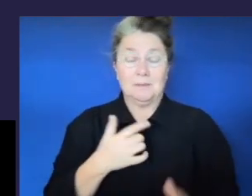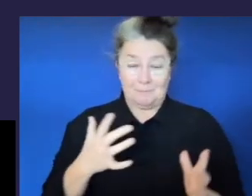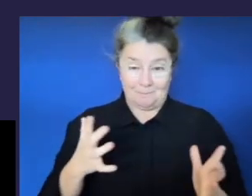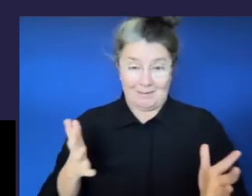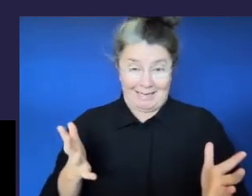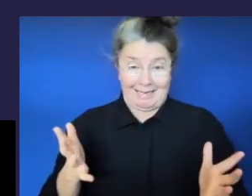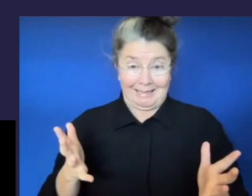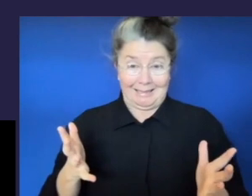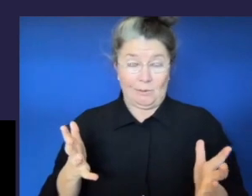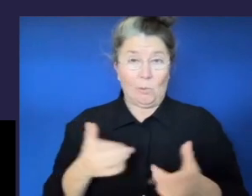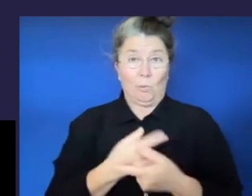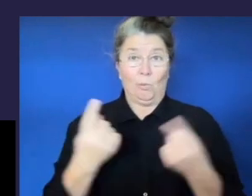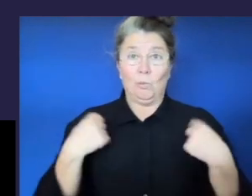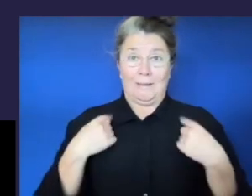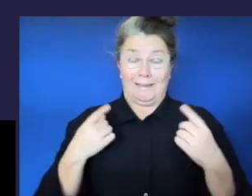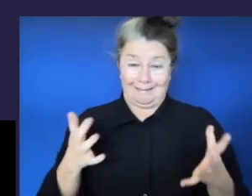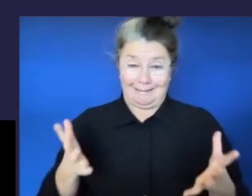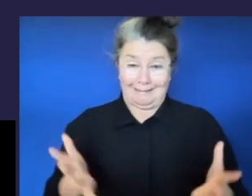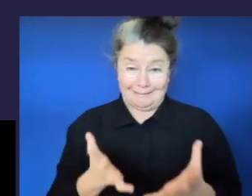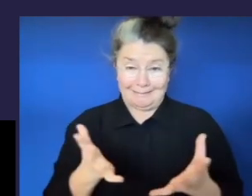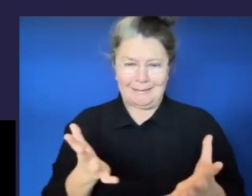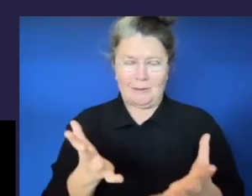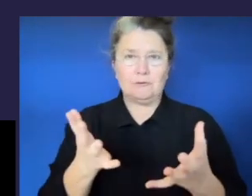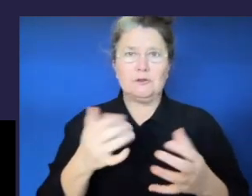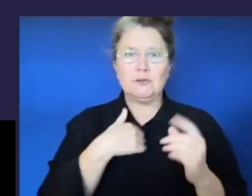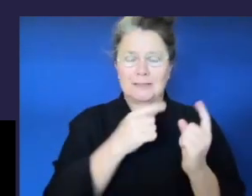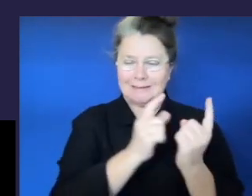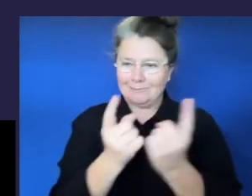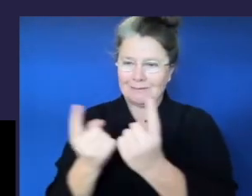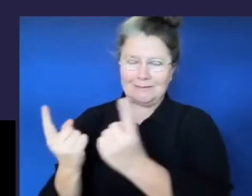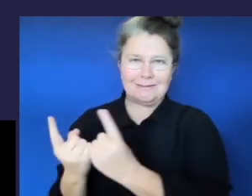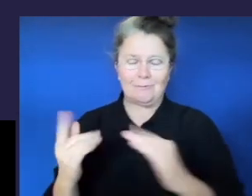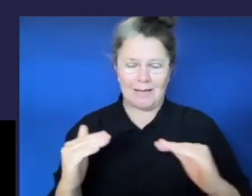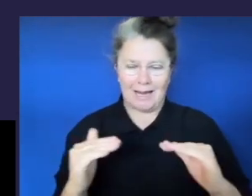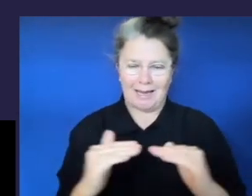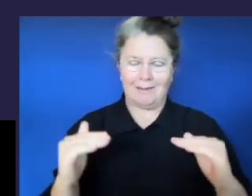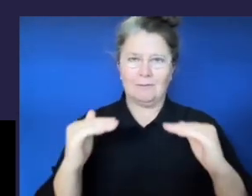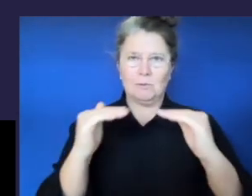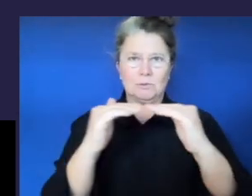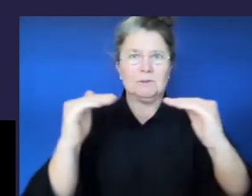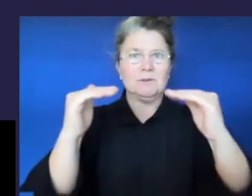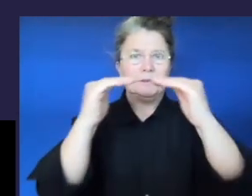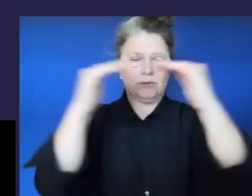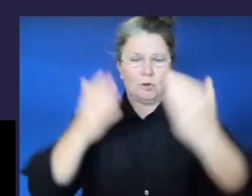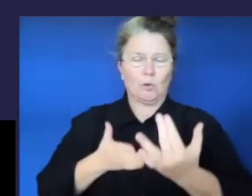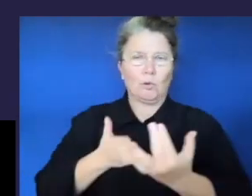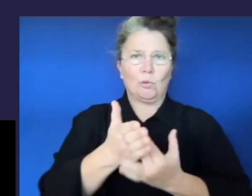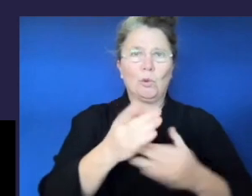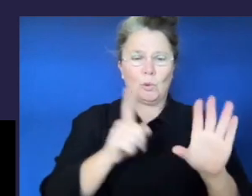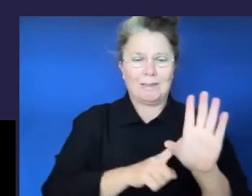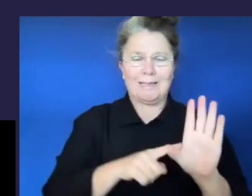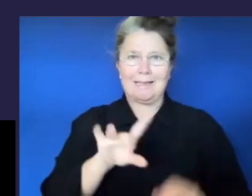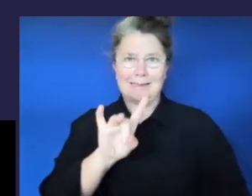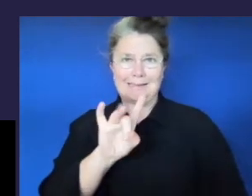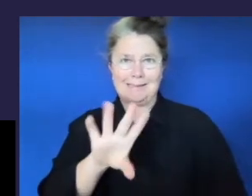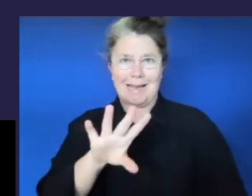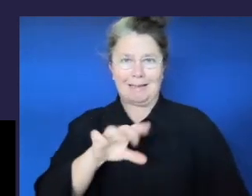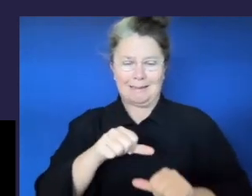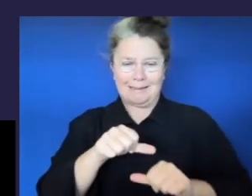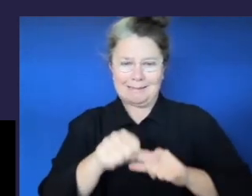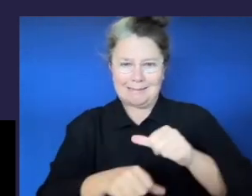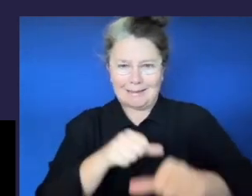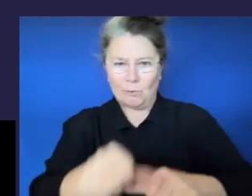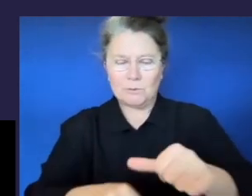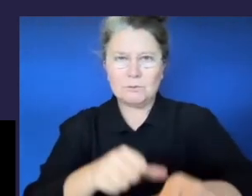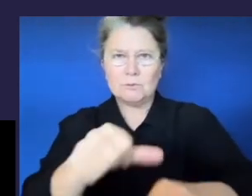drawing from learning area content at different levels along the foundation to year 10 sequence, using the general capabilities and or cross curricular